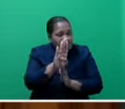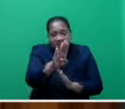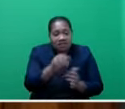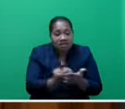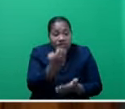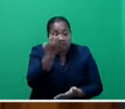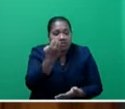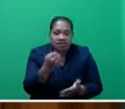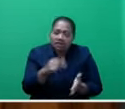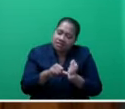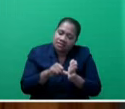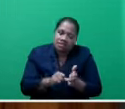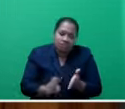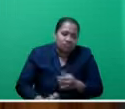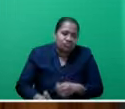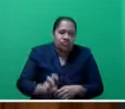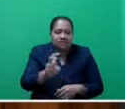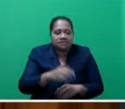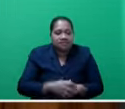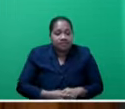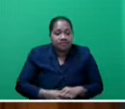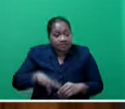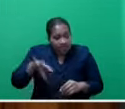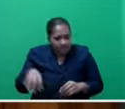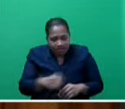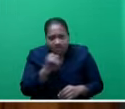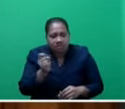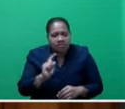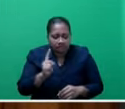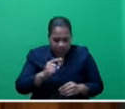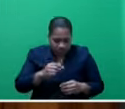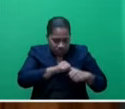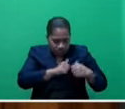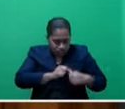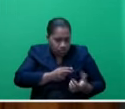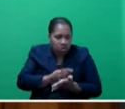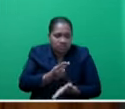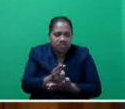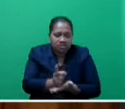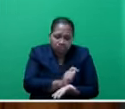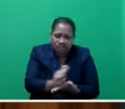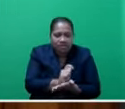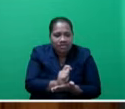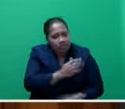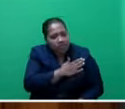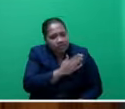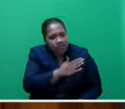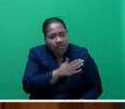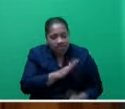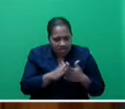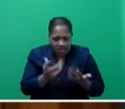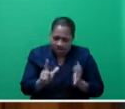is a difficult journey, but one that must be taken in a spirit of honesty, transparency, and compassion. It's high